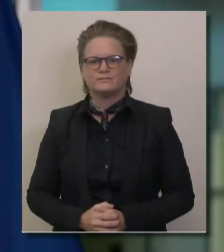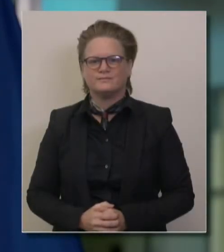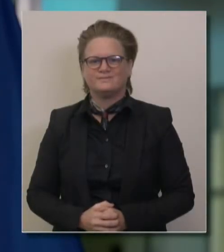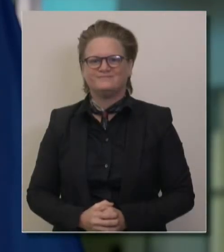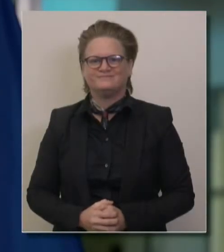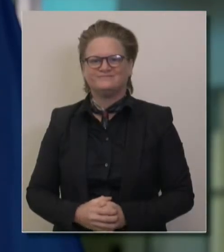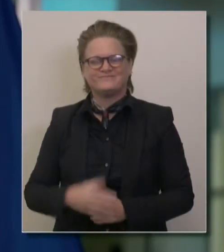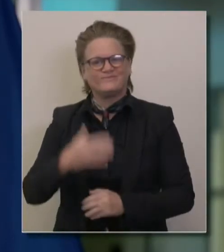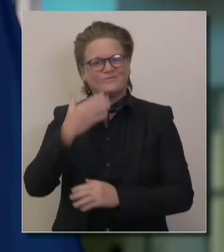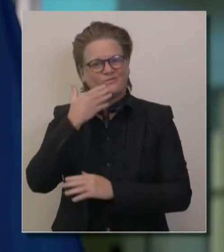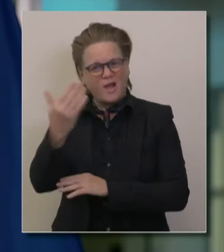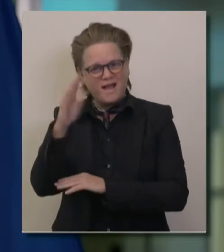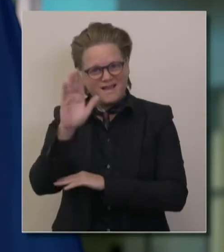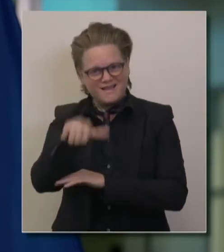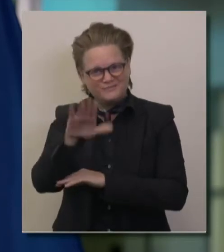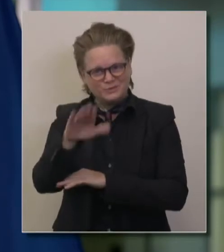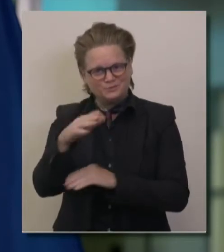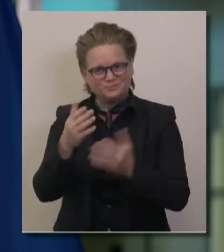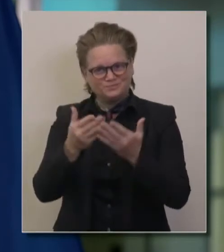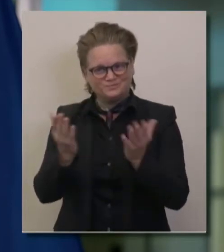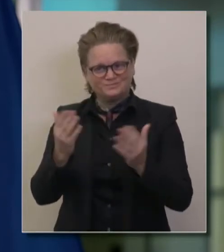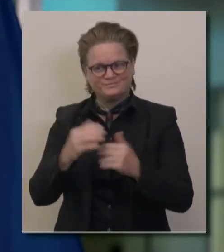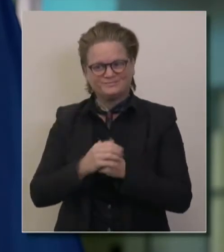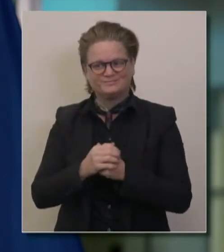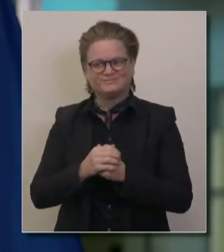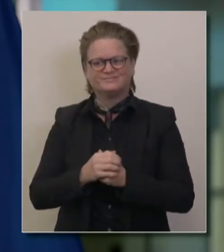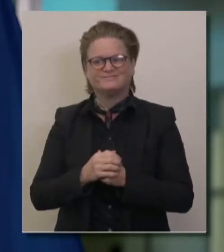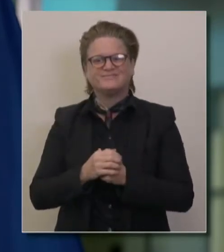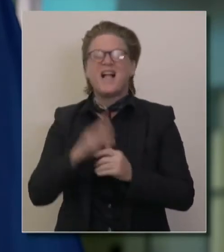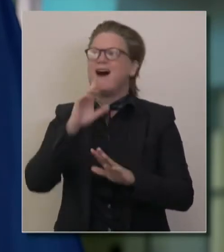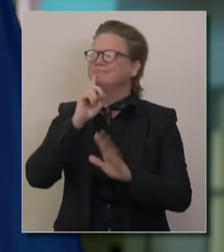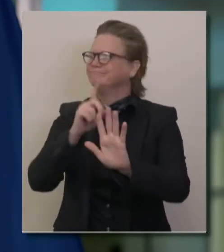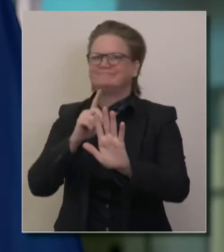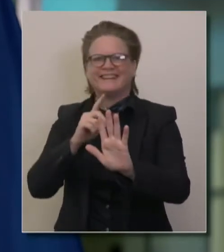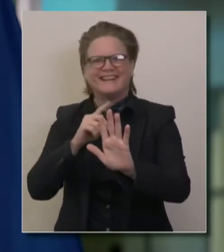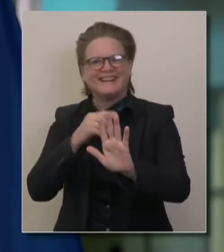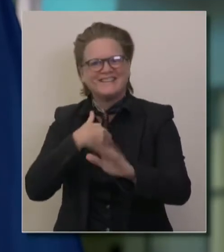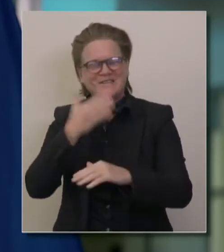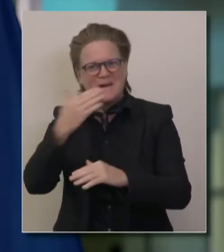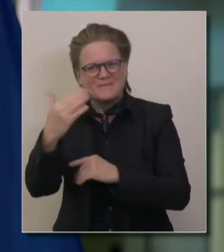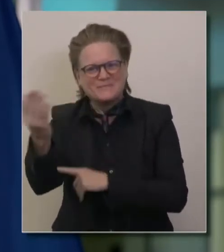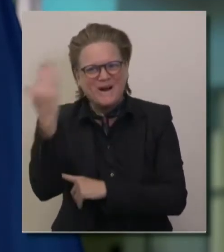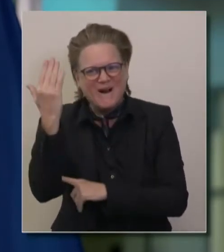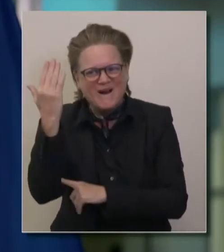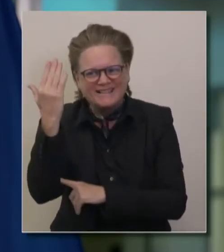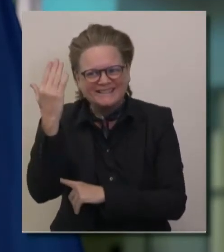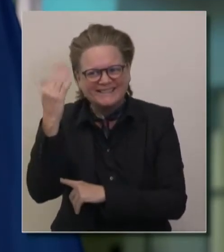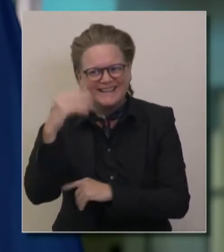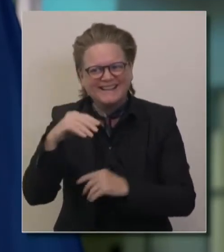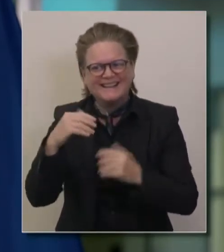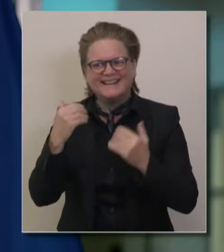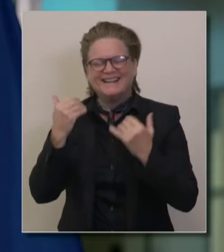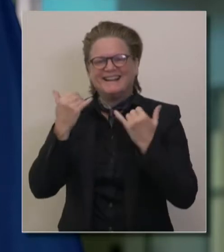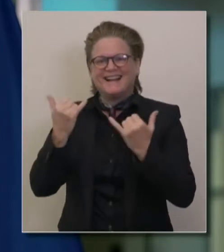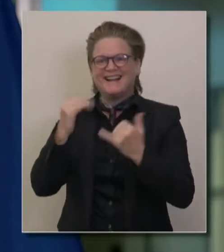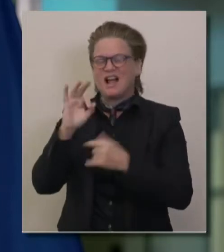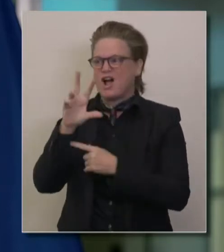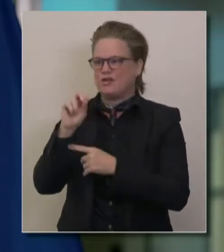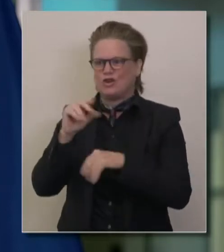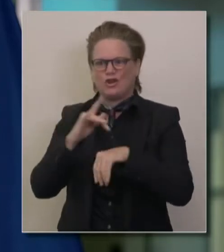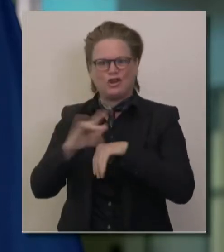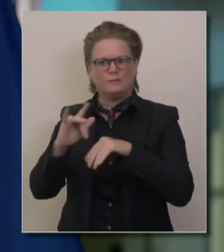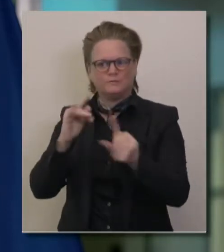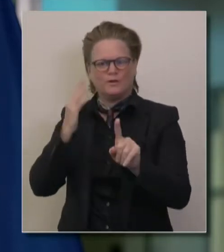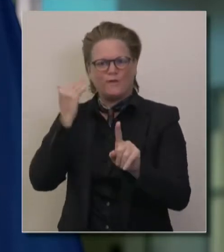Good afternoon, everybody. want to rather good morning. Forgive me, we started the day a little bit early because the California legislature is back in